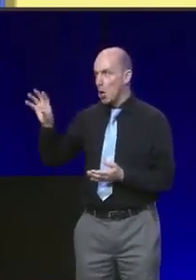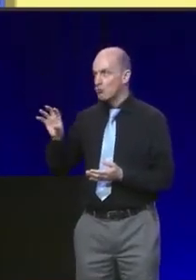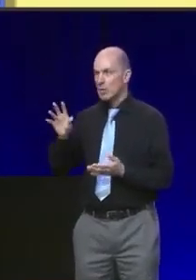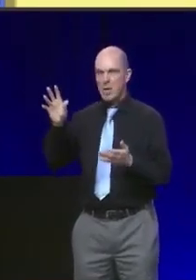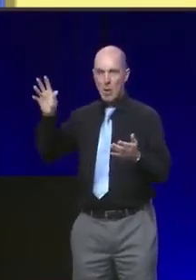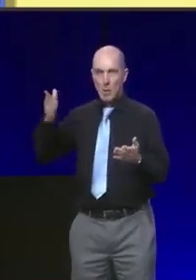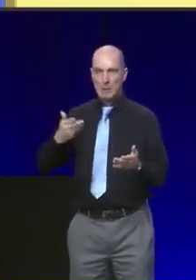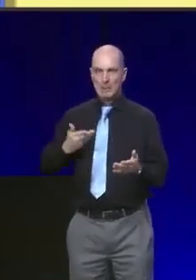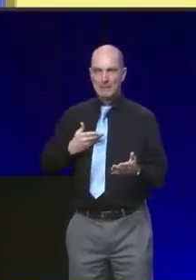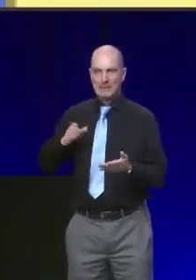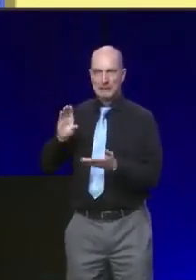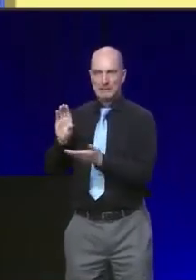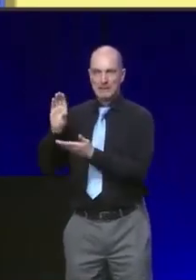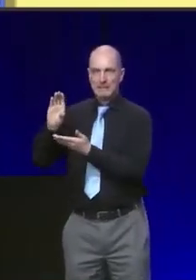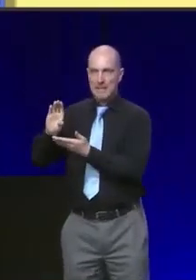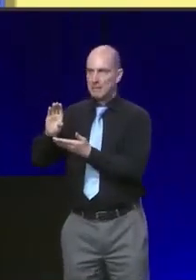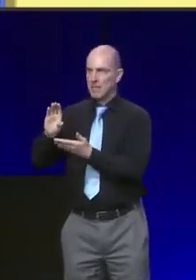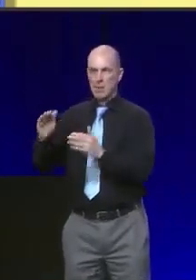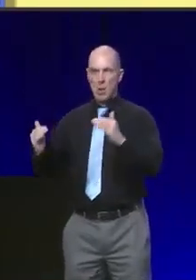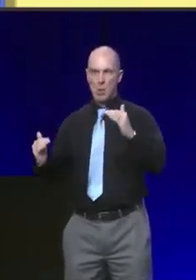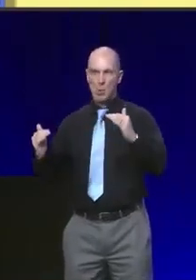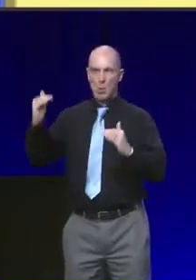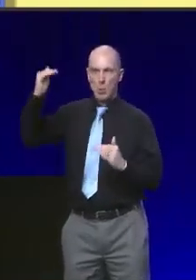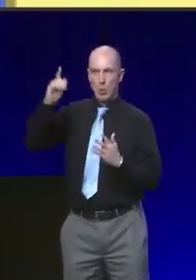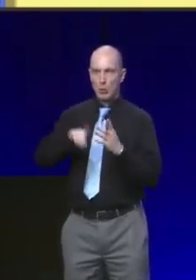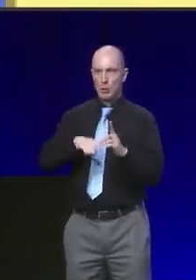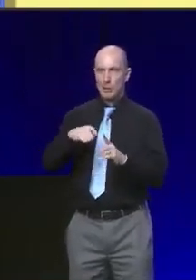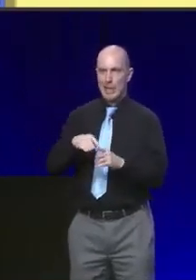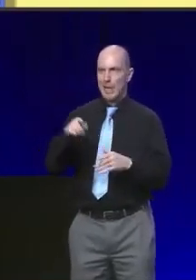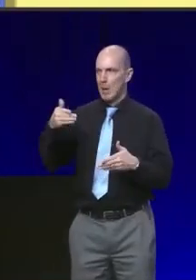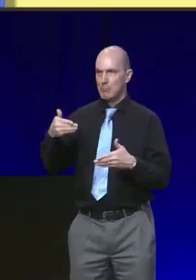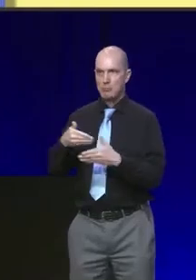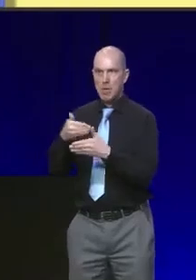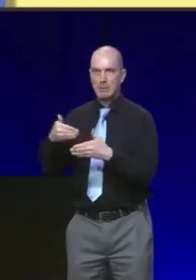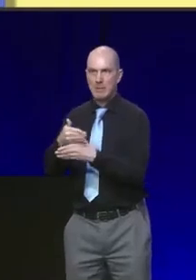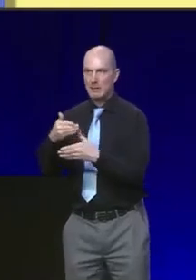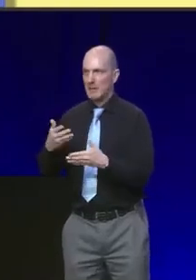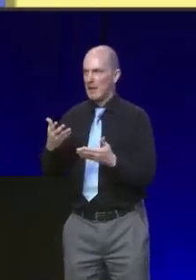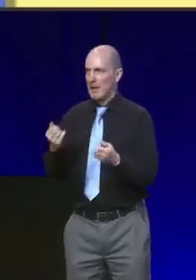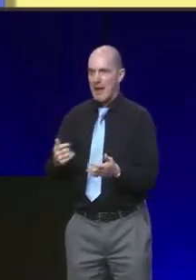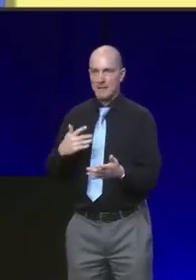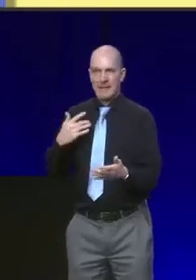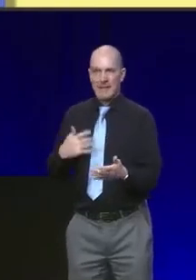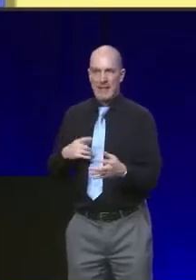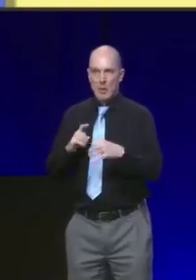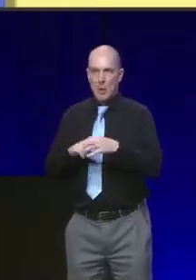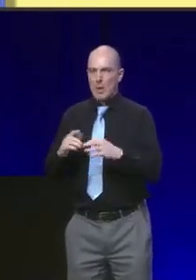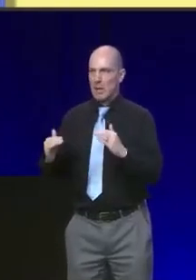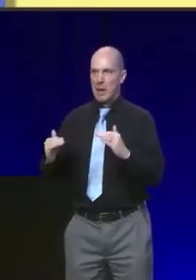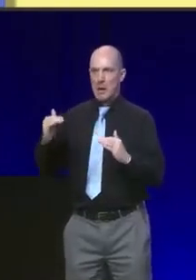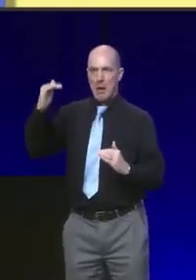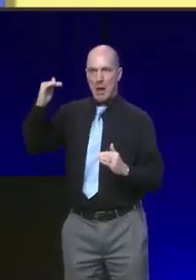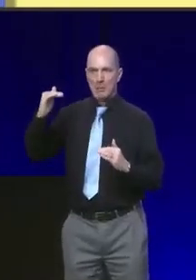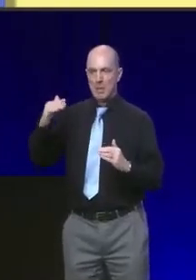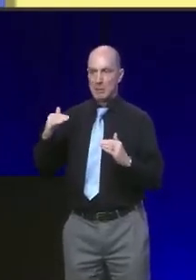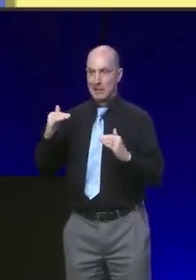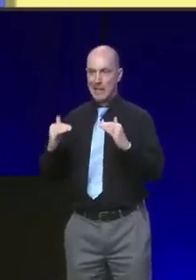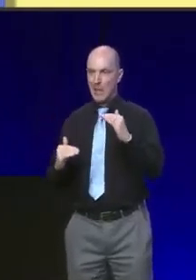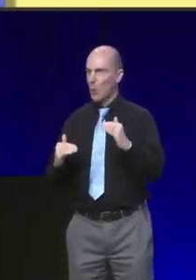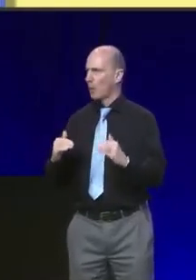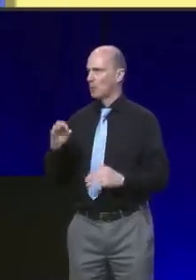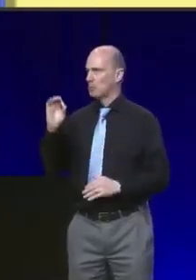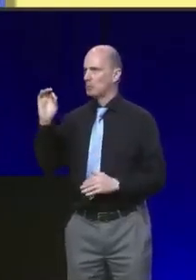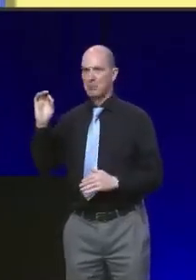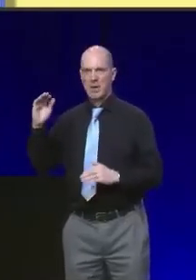business investment than the UK. Higher productivity, higher living standards, lower inequality and